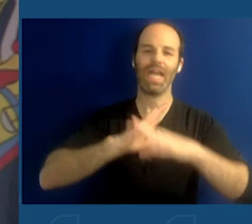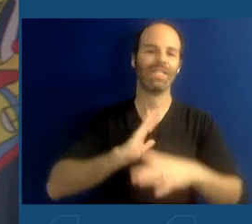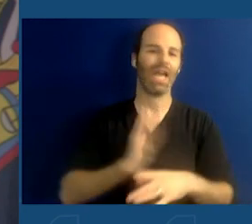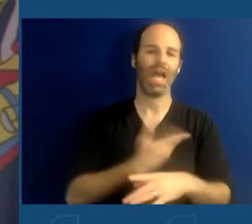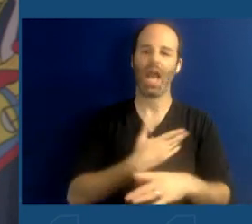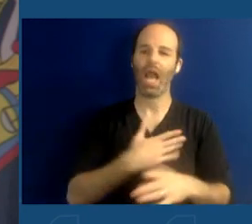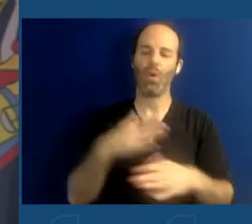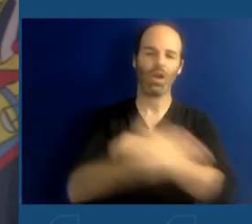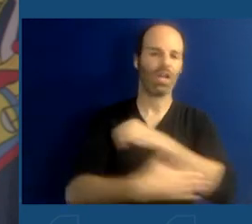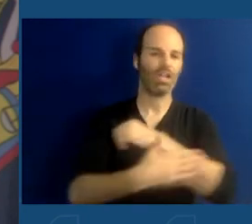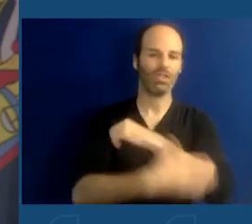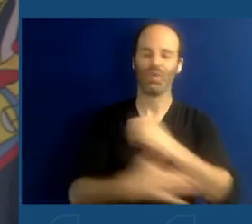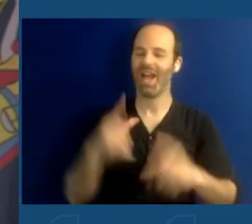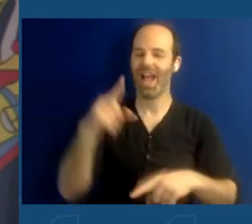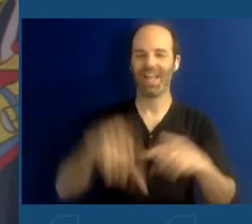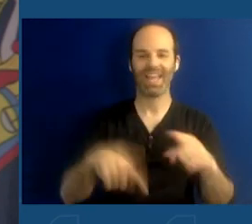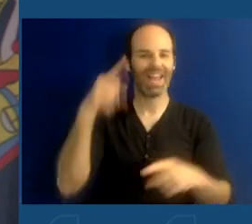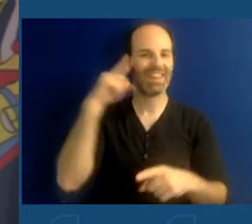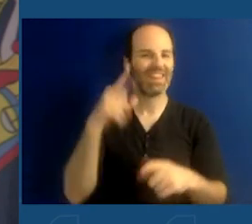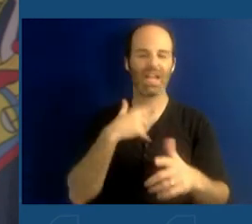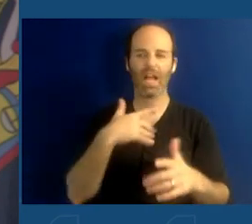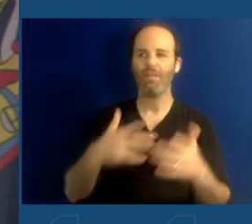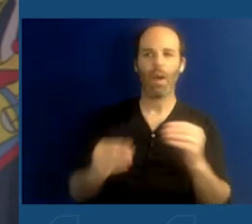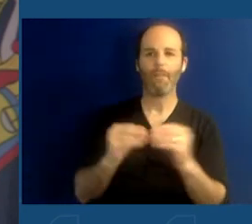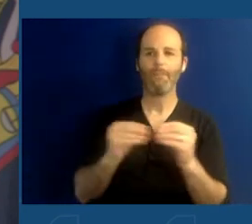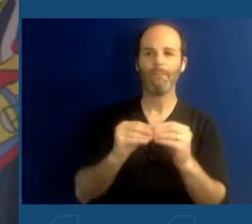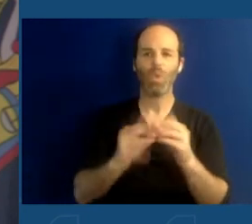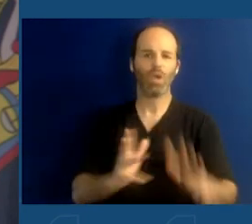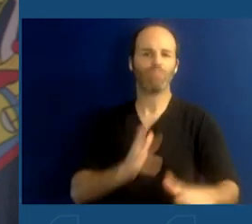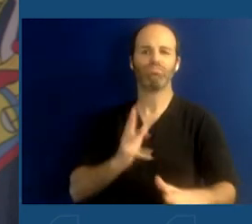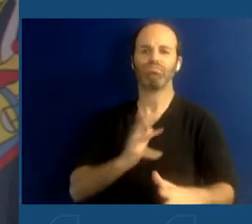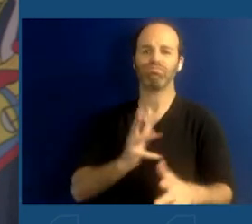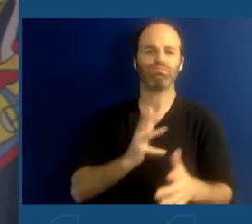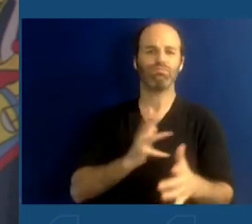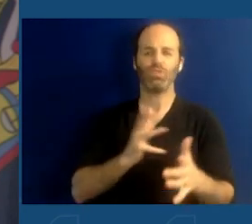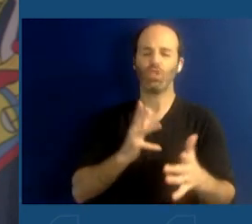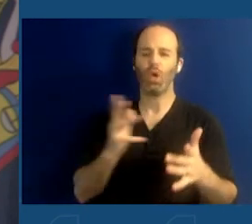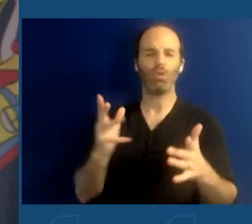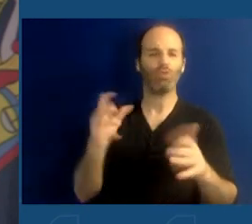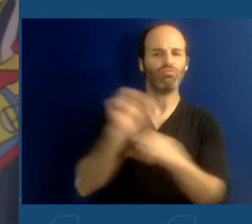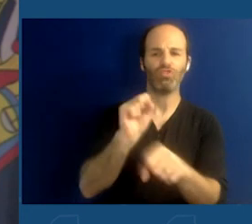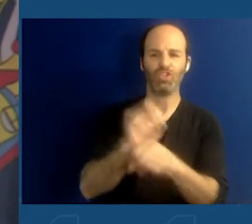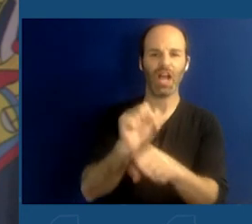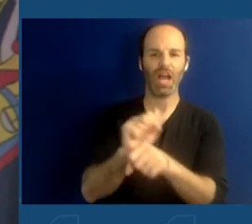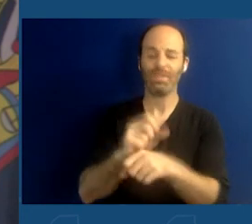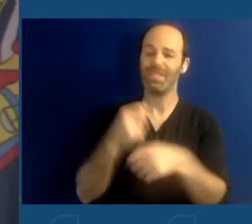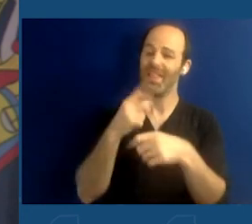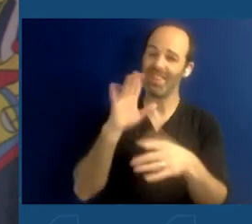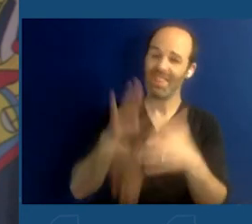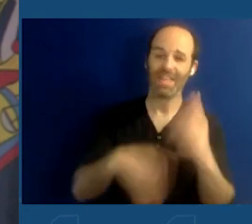calling than to make sure that our neighbors and our fellow residents are safe. So thank you, everyone, and carry on.